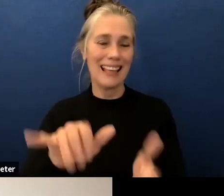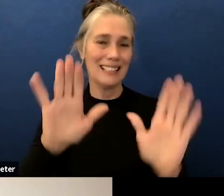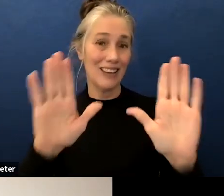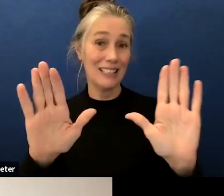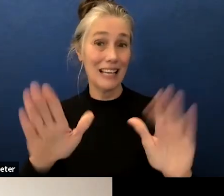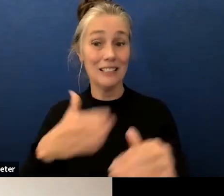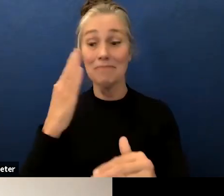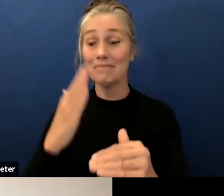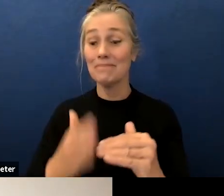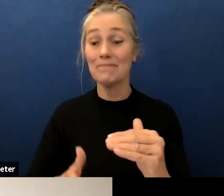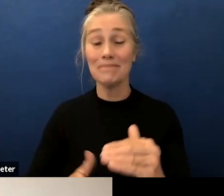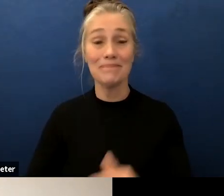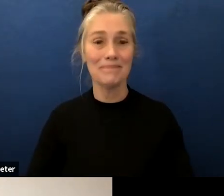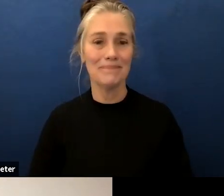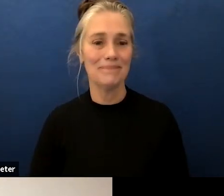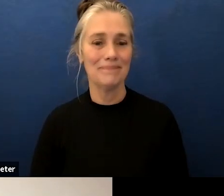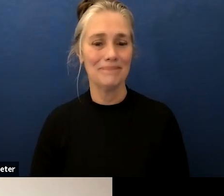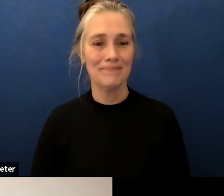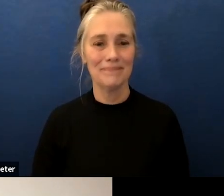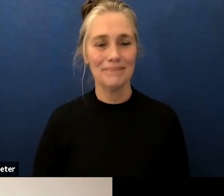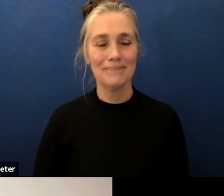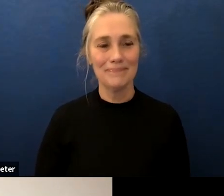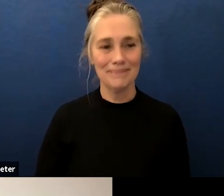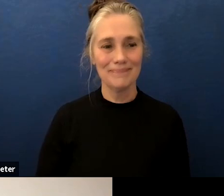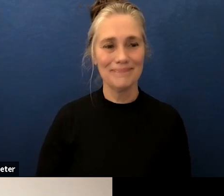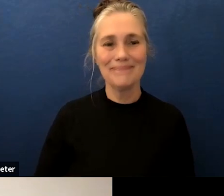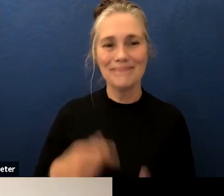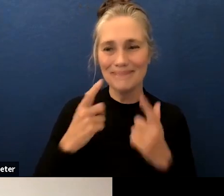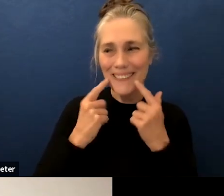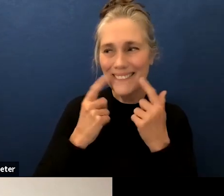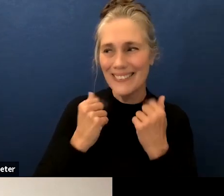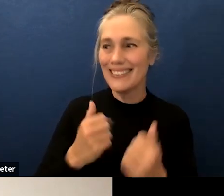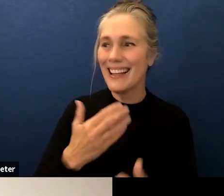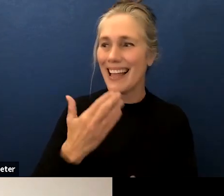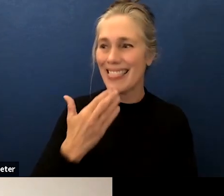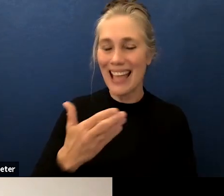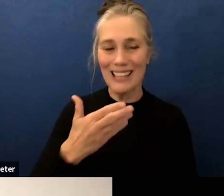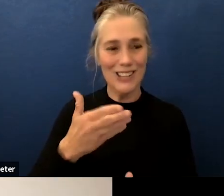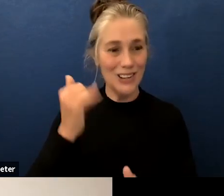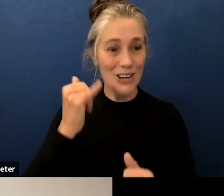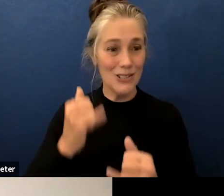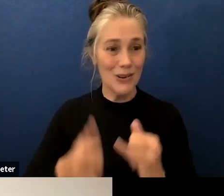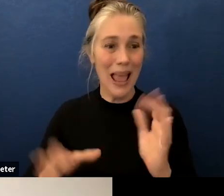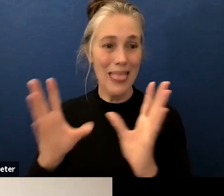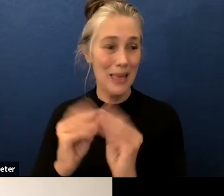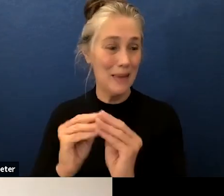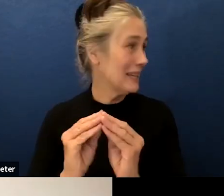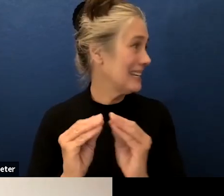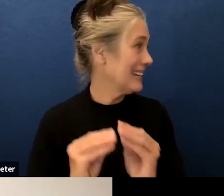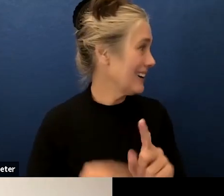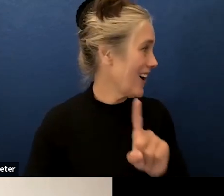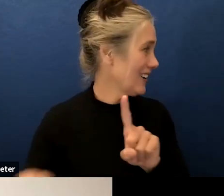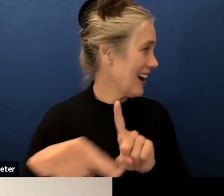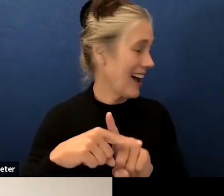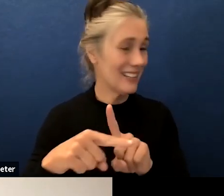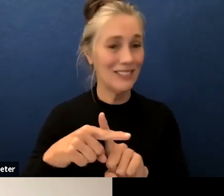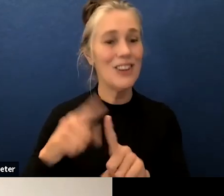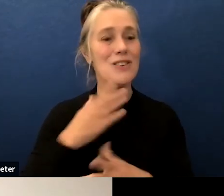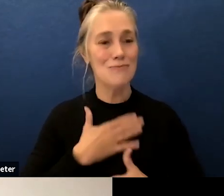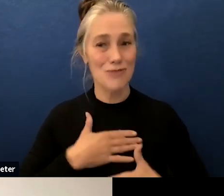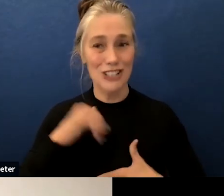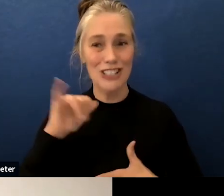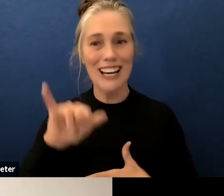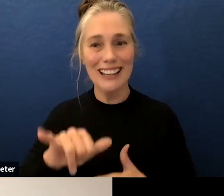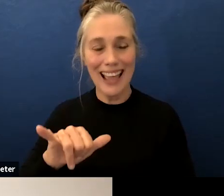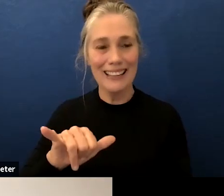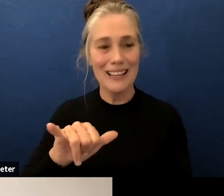you thank you very much very nice to be ending the meeting on a very high note i appreciate that mr